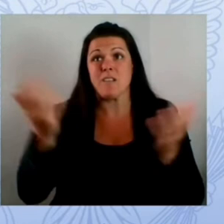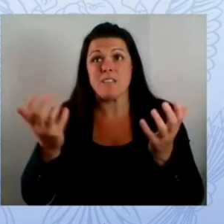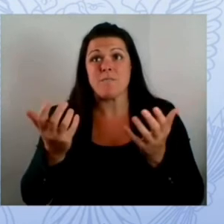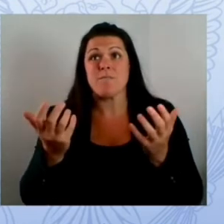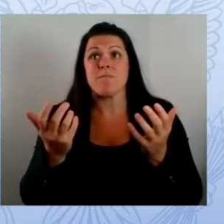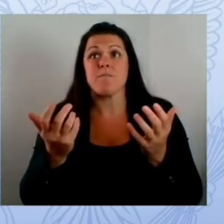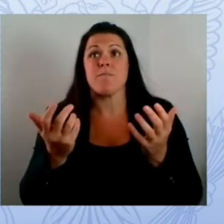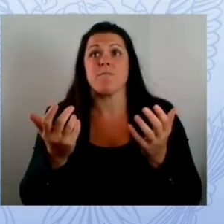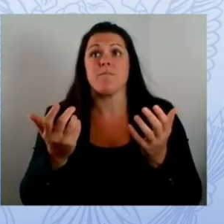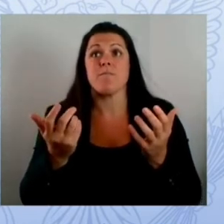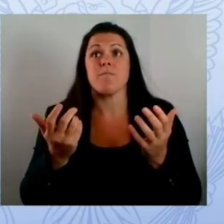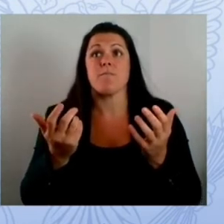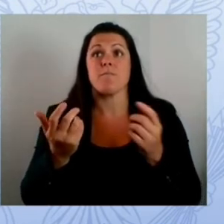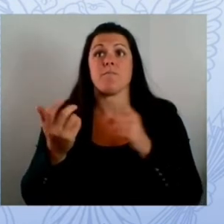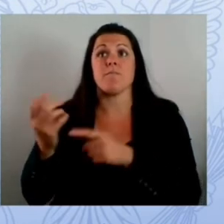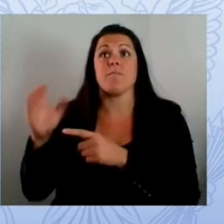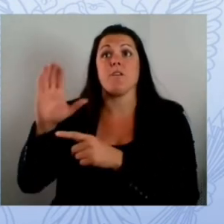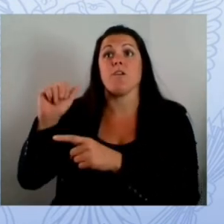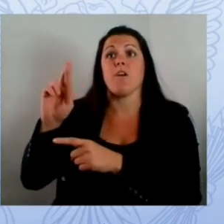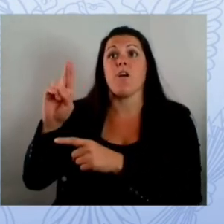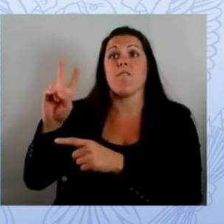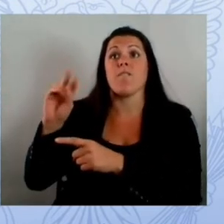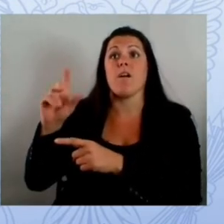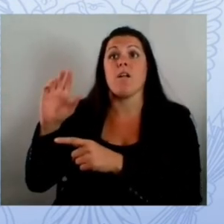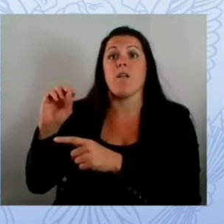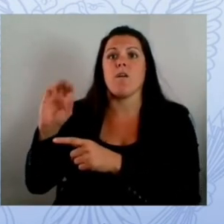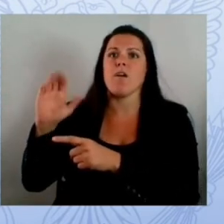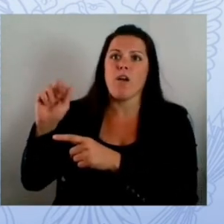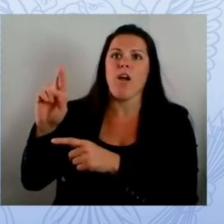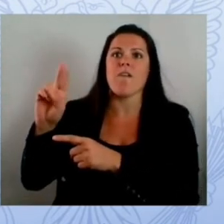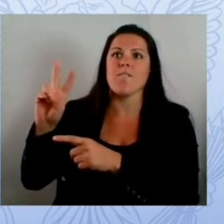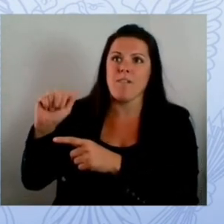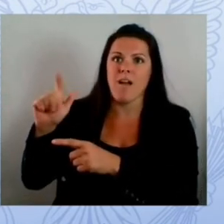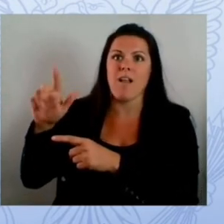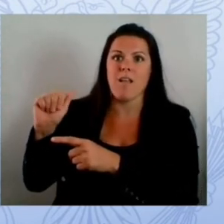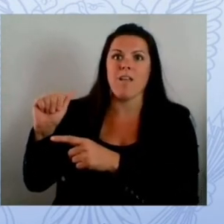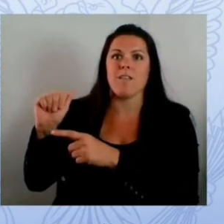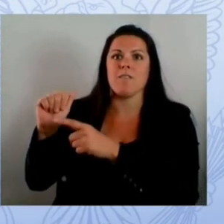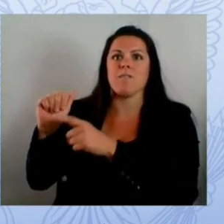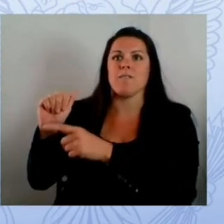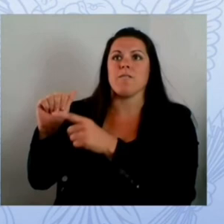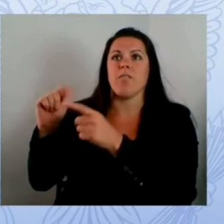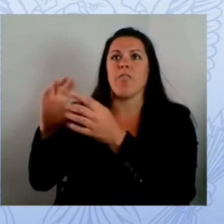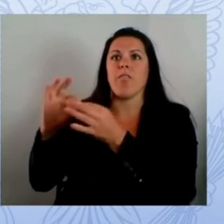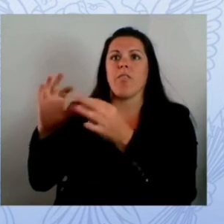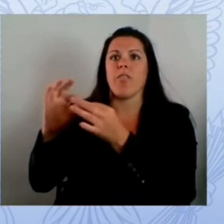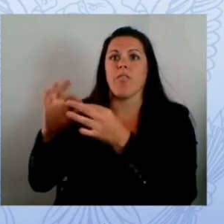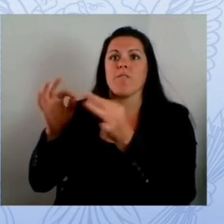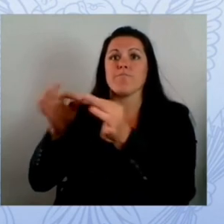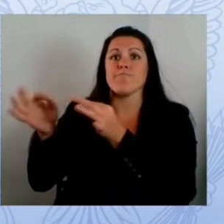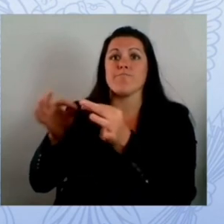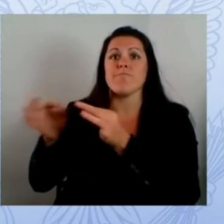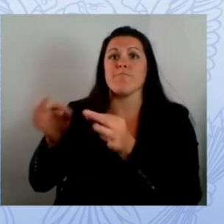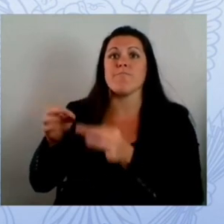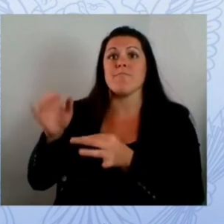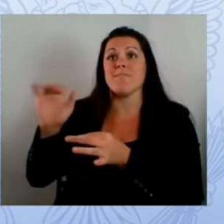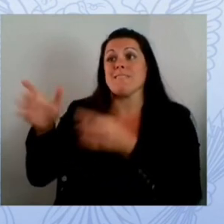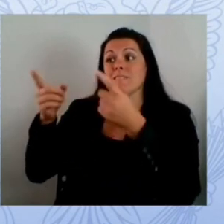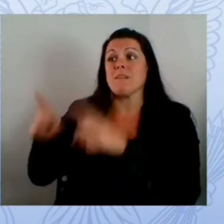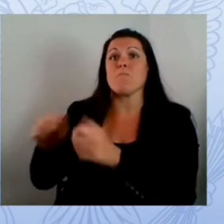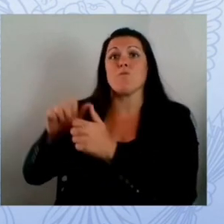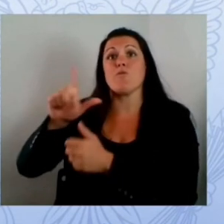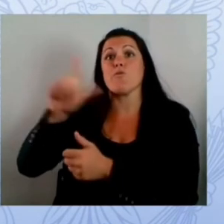case study of how to get this right i mean not just the building resilience ahead of time but also